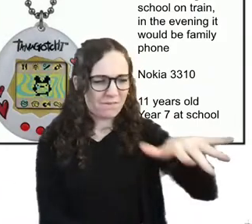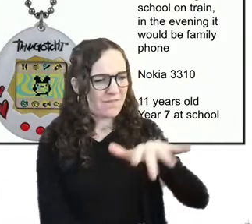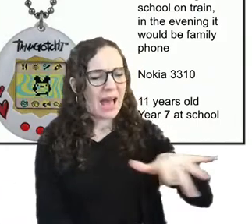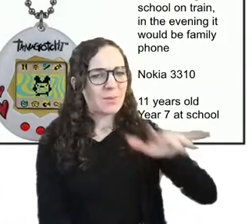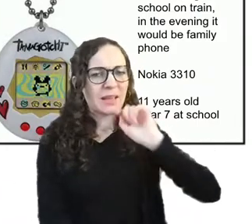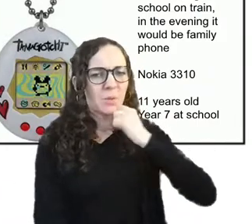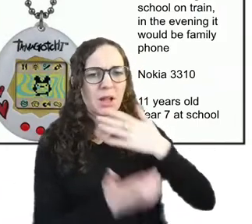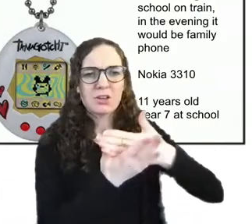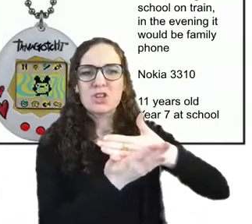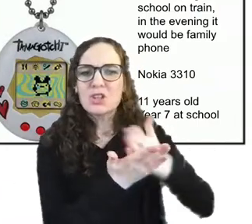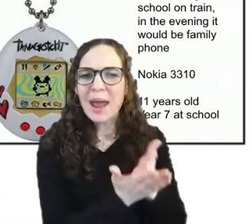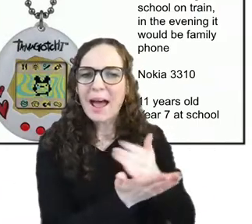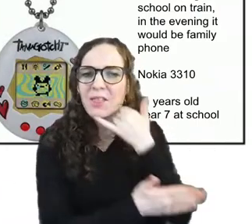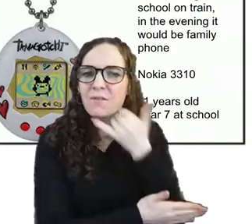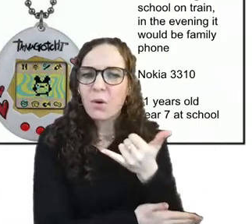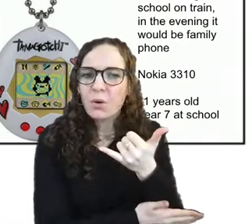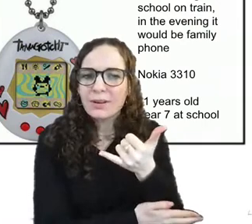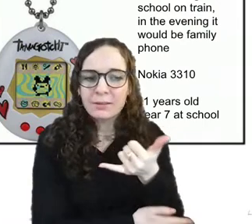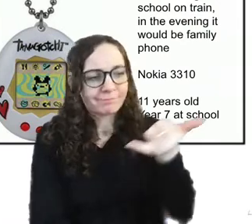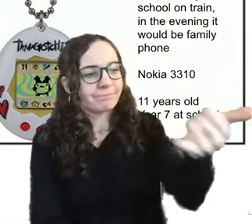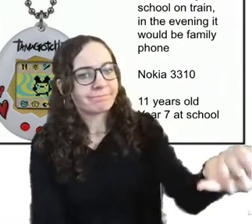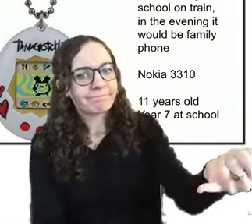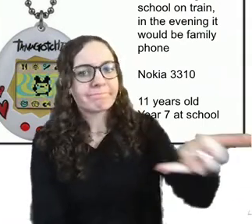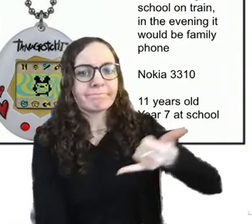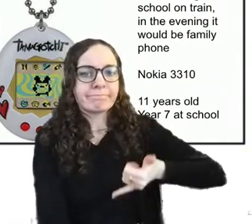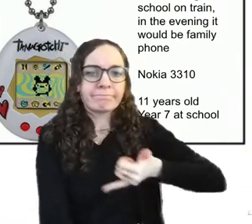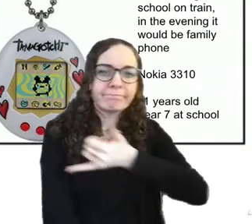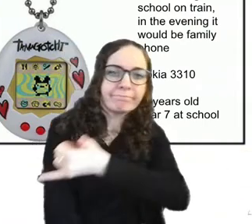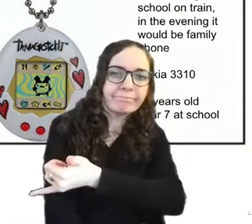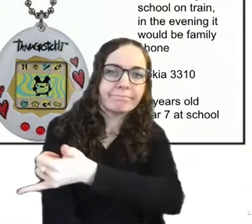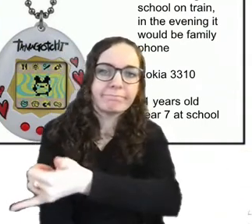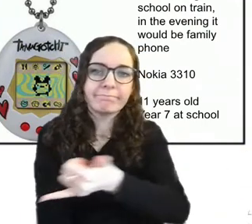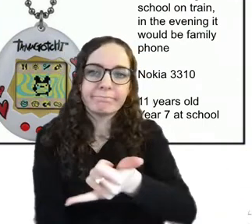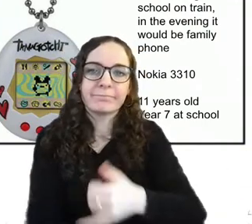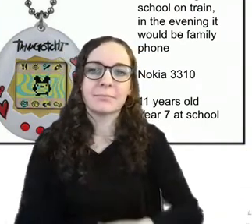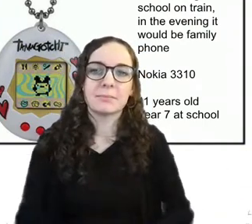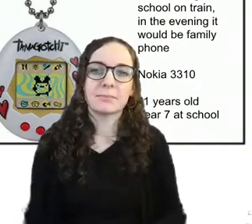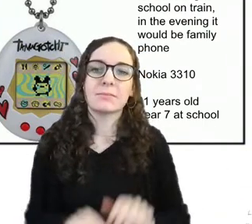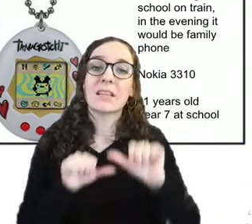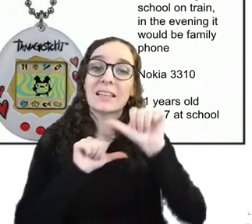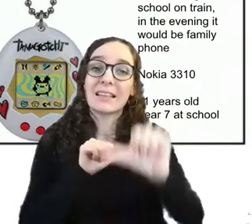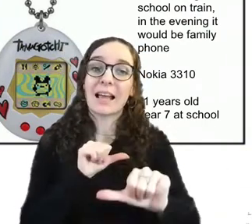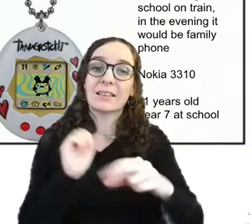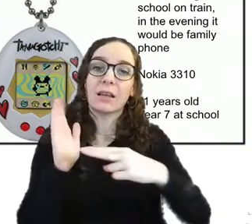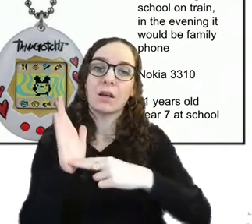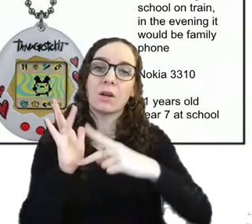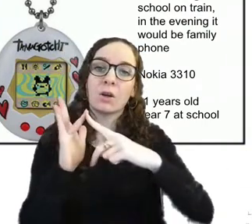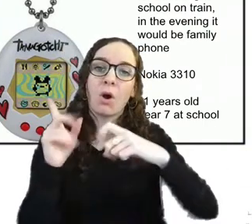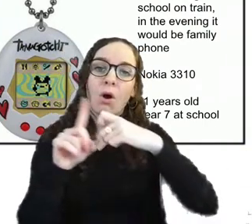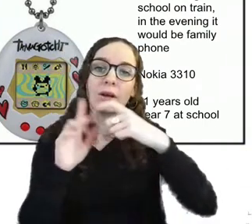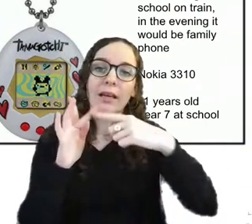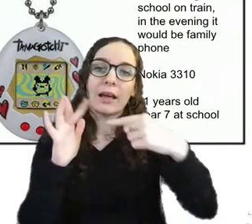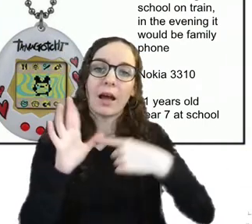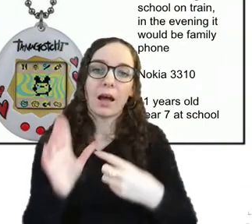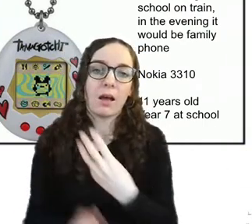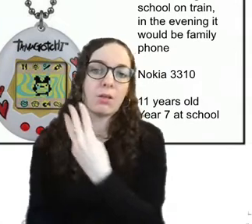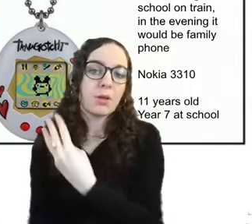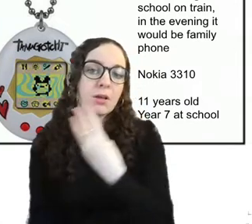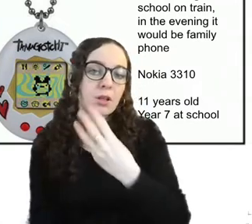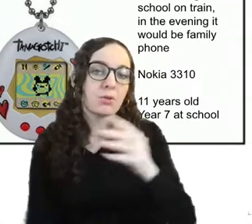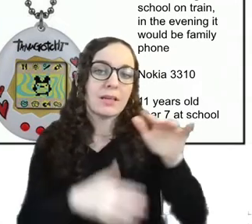this was my this is nokia 33 310 um which i had it in year seven at school